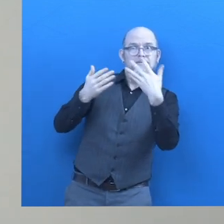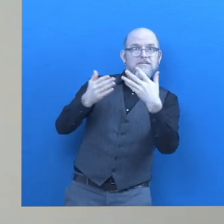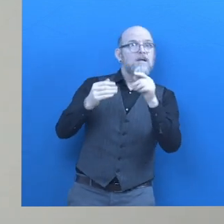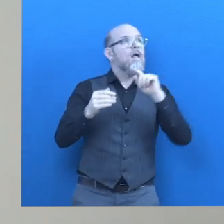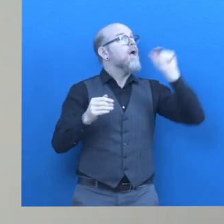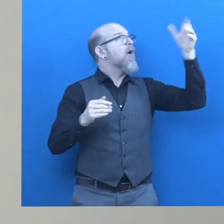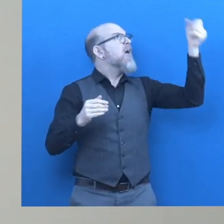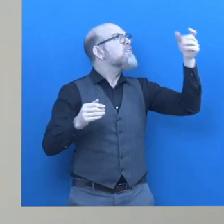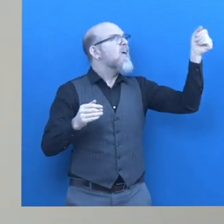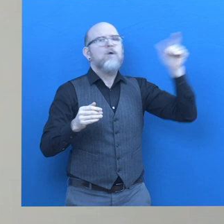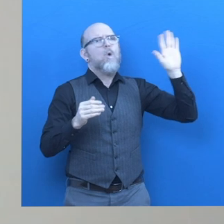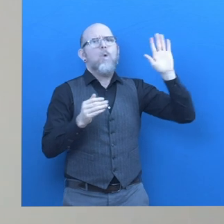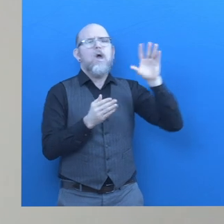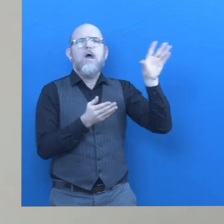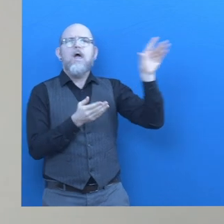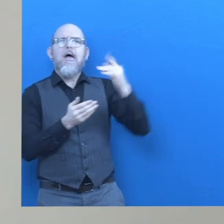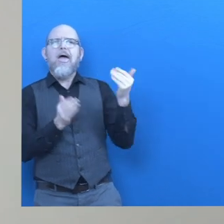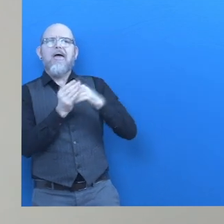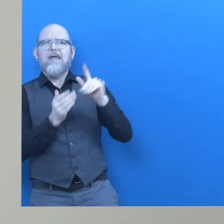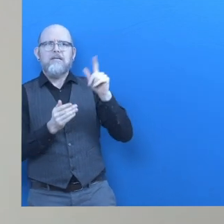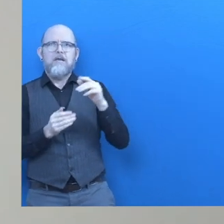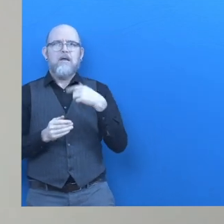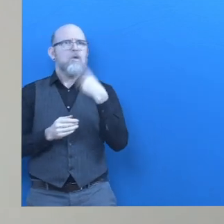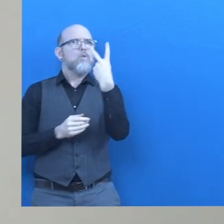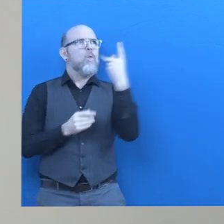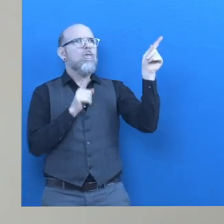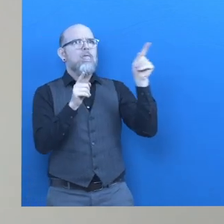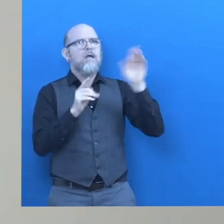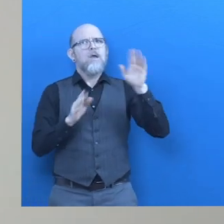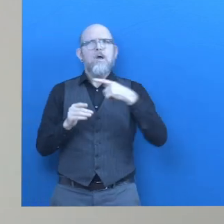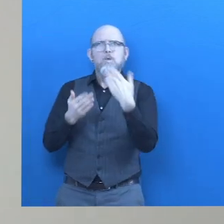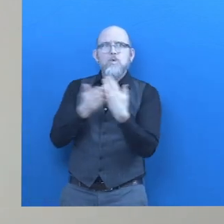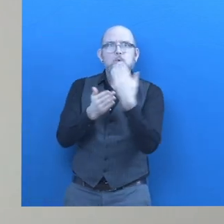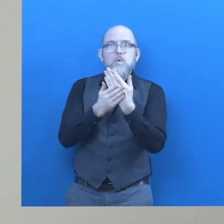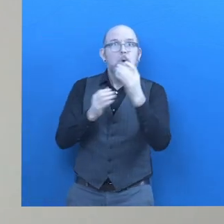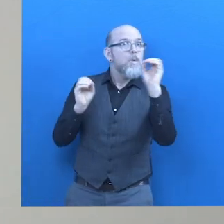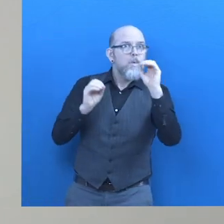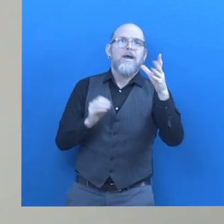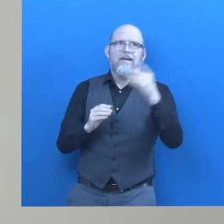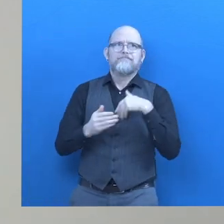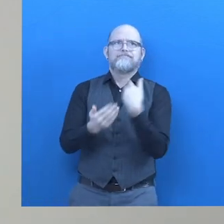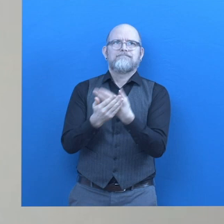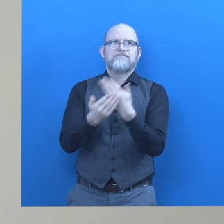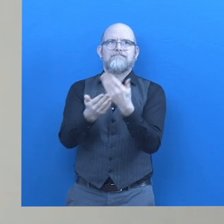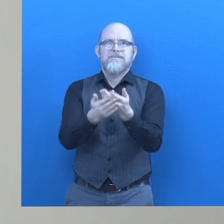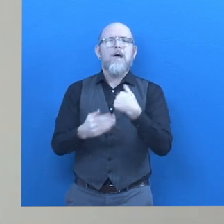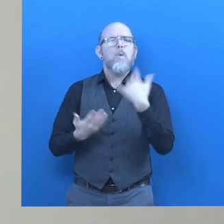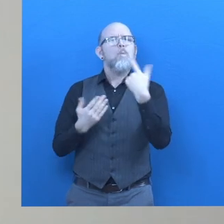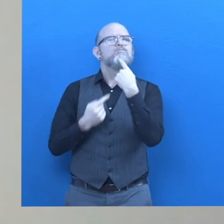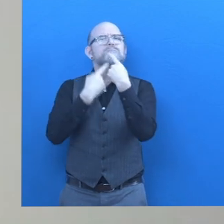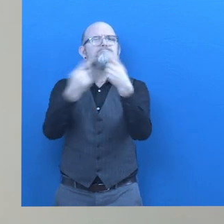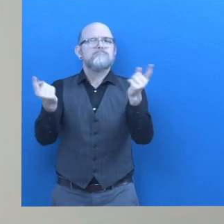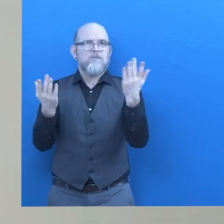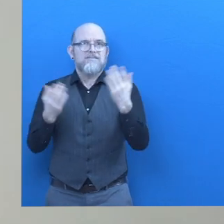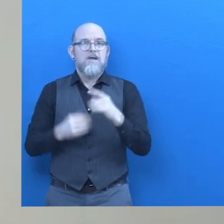avoid duplication and as a user i can just describe it in one sentence that the sukham